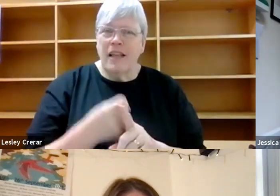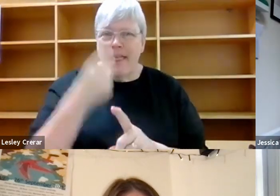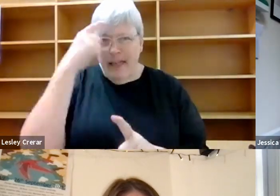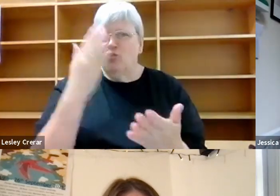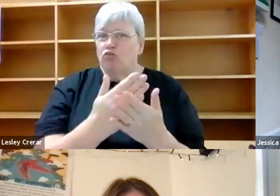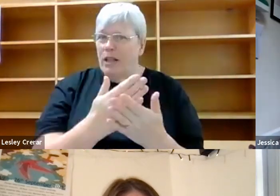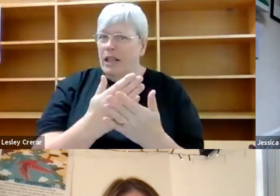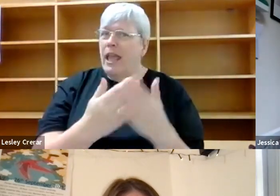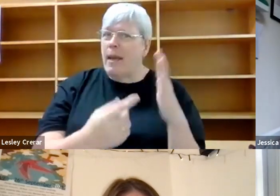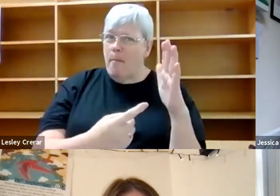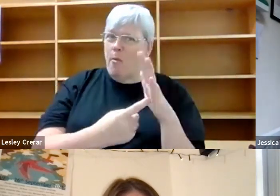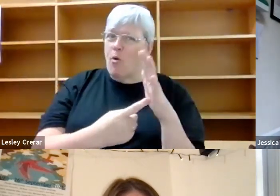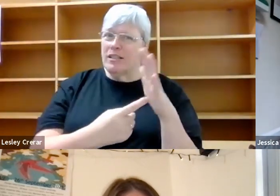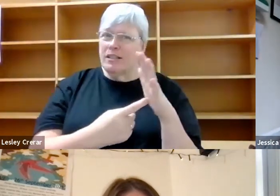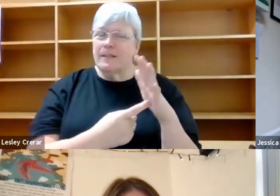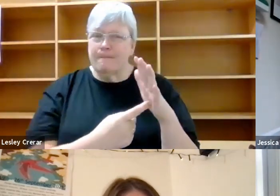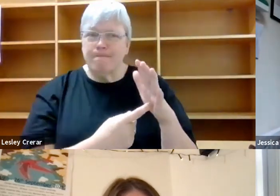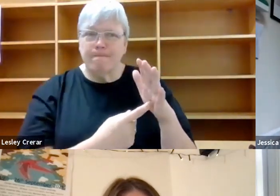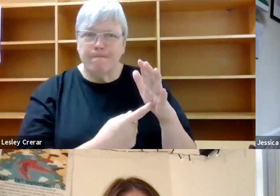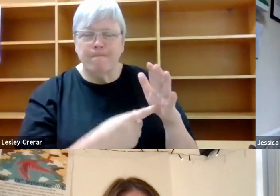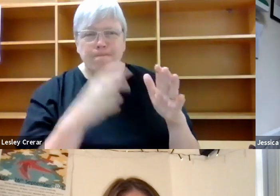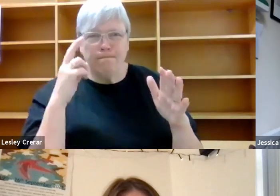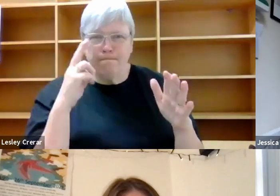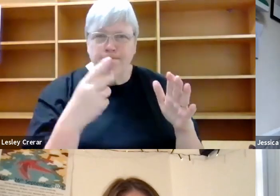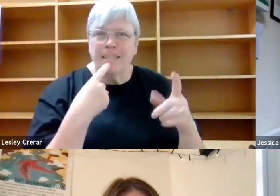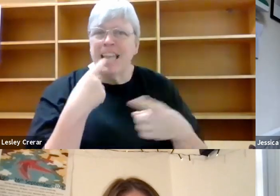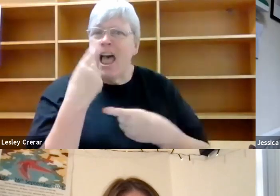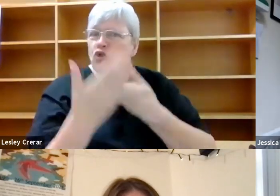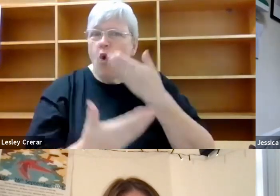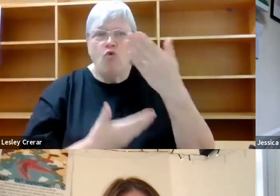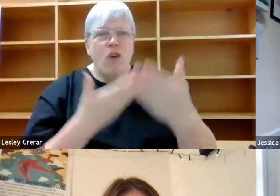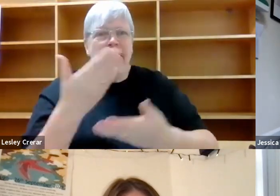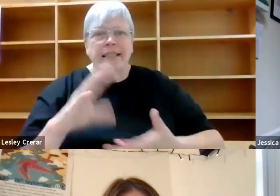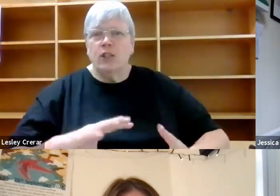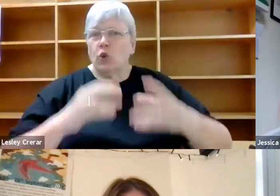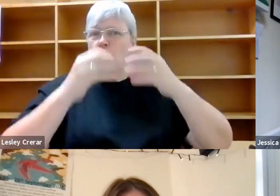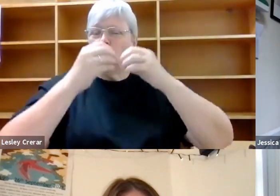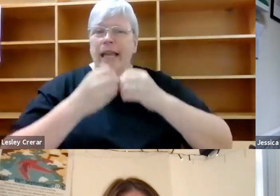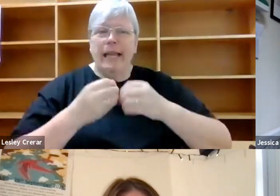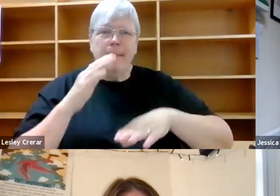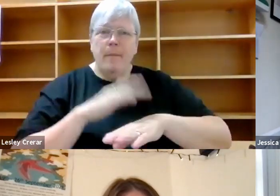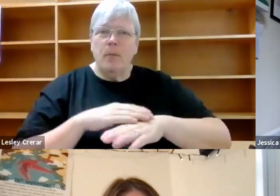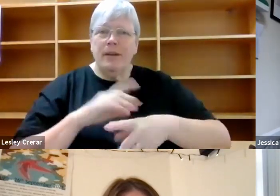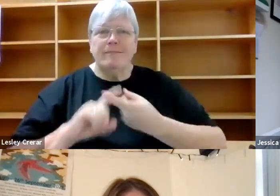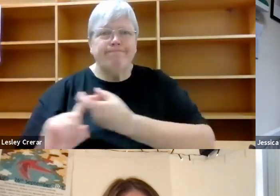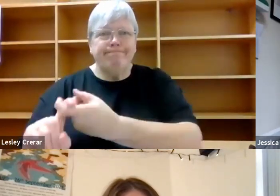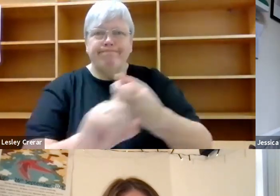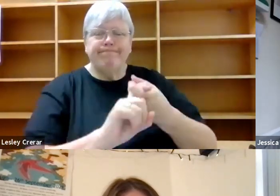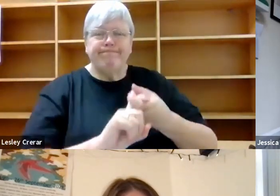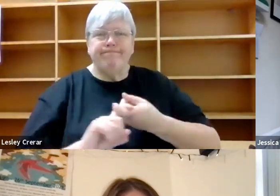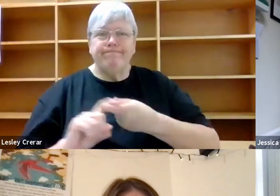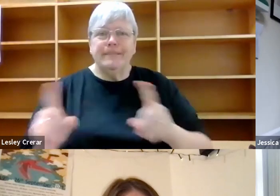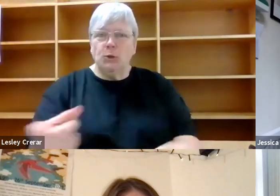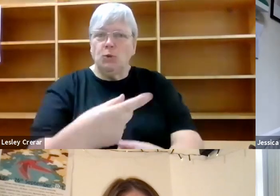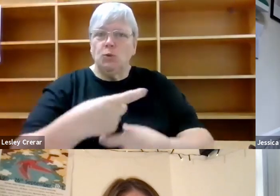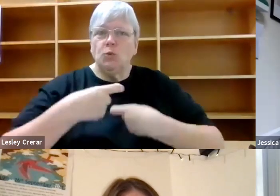exercise of, of noticing, of telling stories, of sort of creating those moments that hook onto people that, that they're then able to